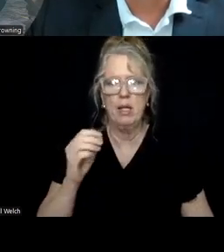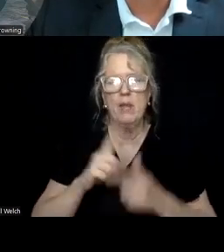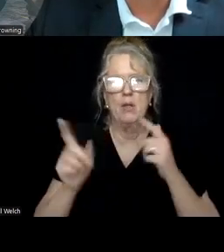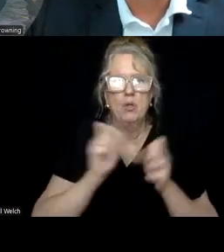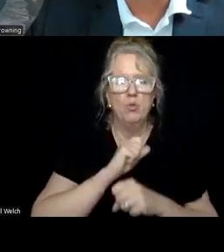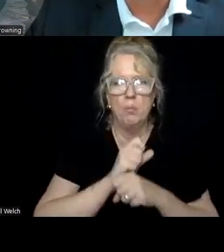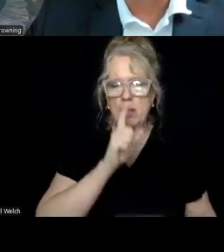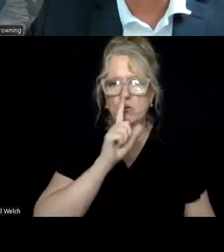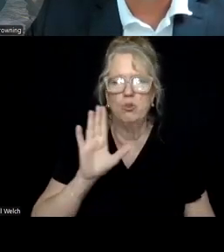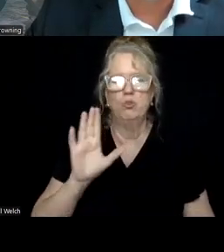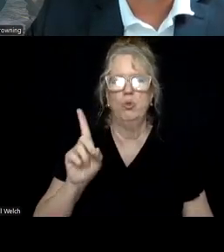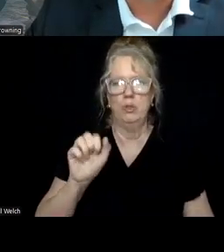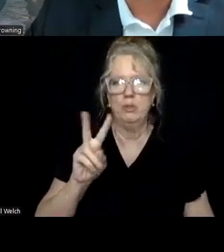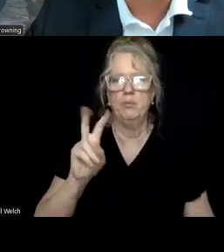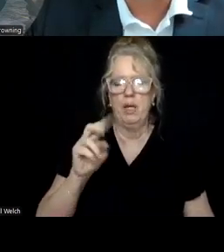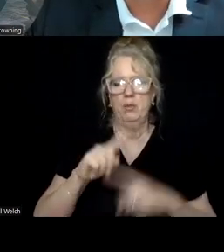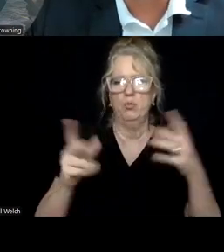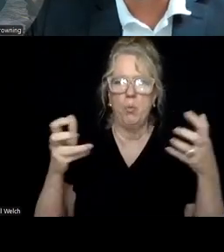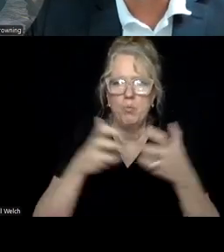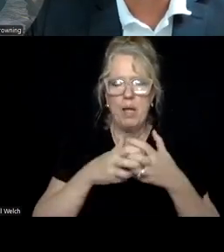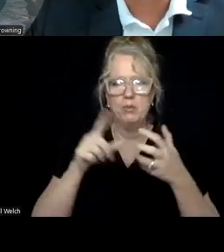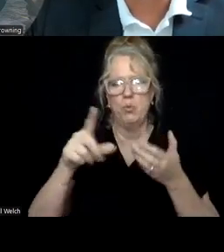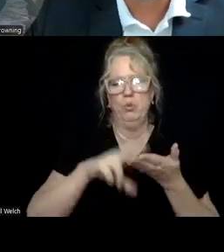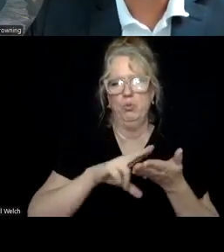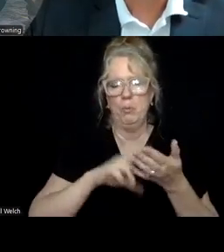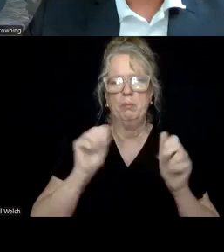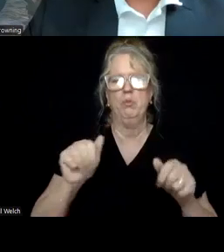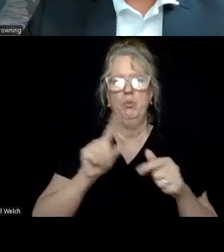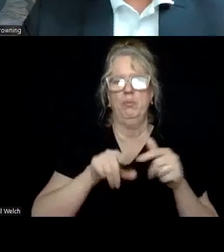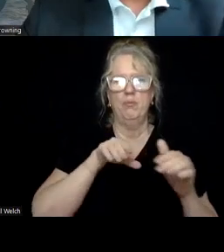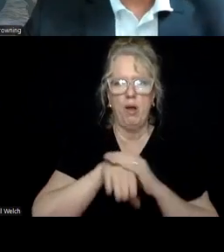making sure that your device's Zoom account matches up what you register for to be able to gain access.